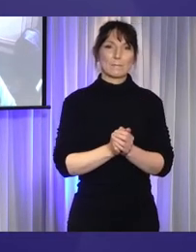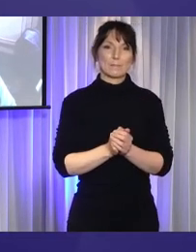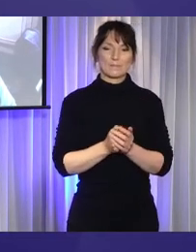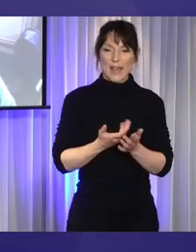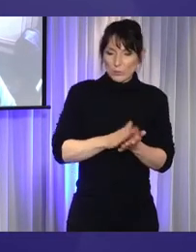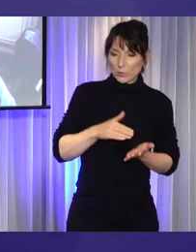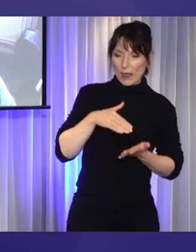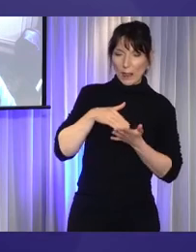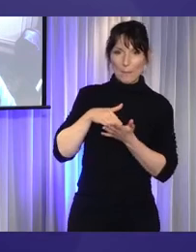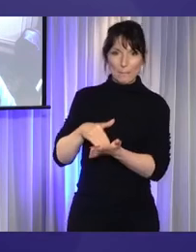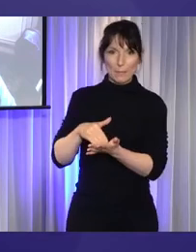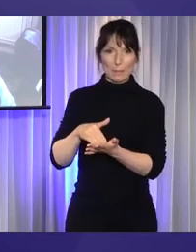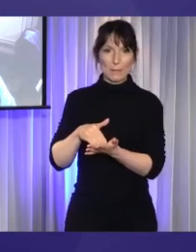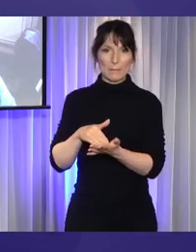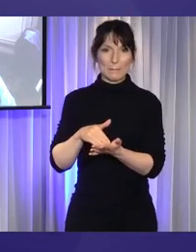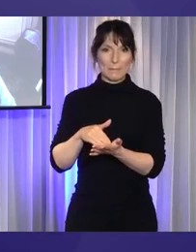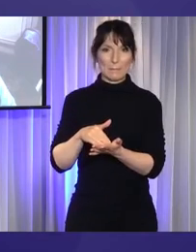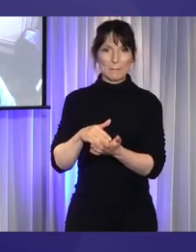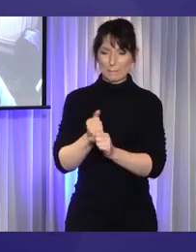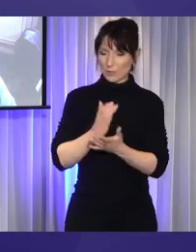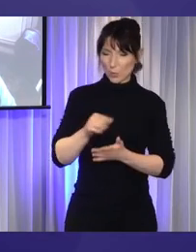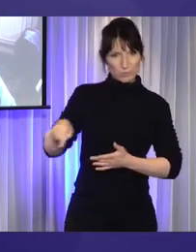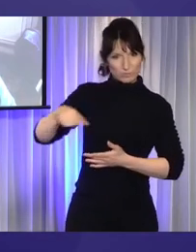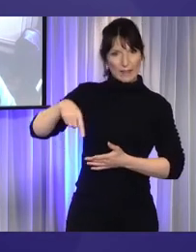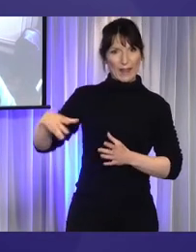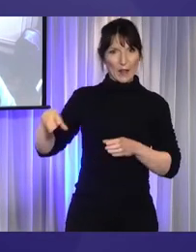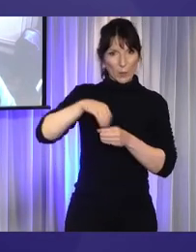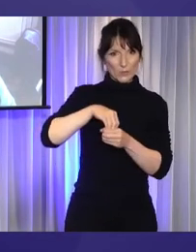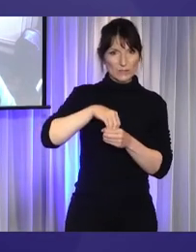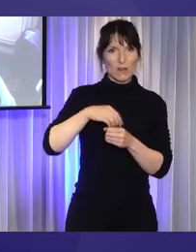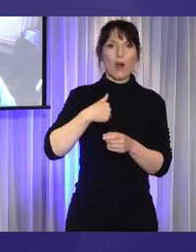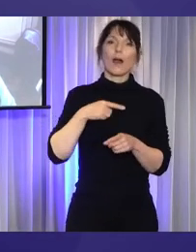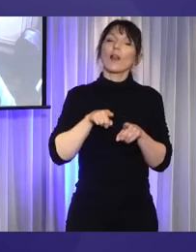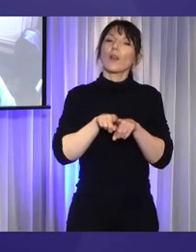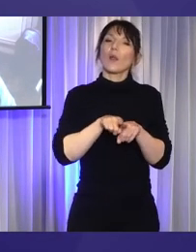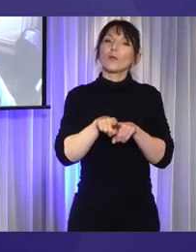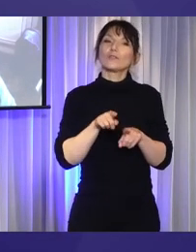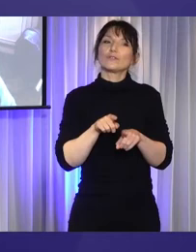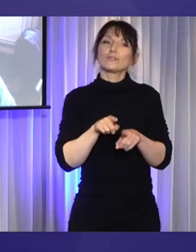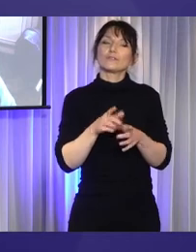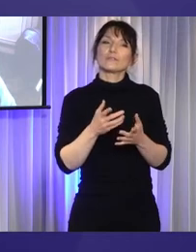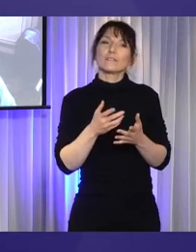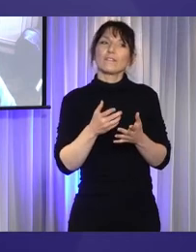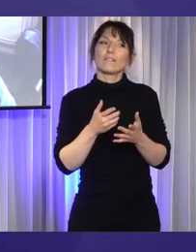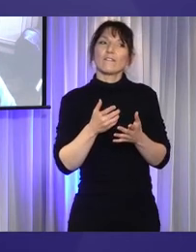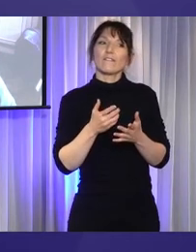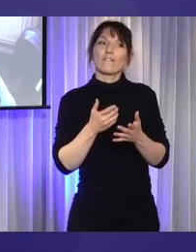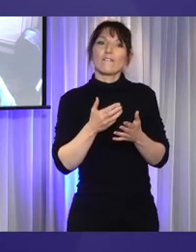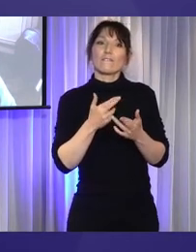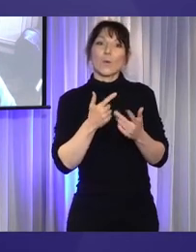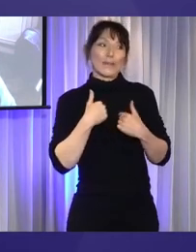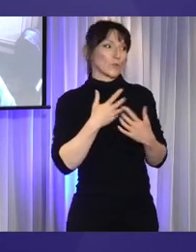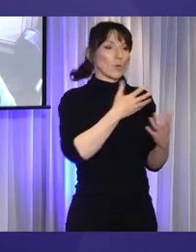you become included. I learned that to give, to get, you have to give.